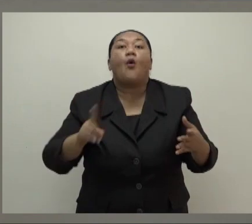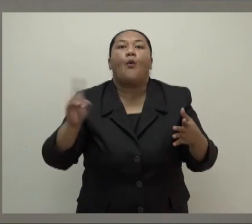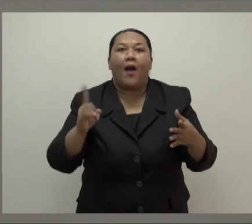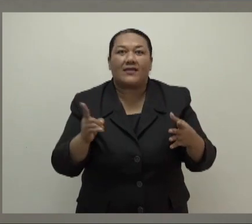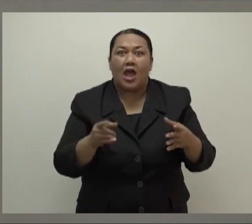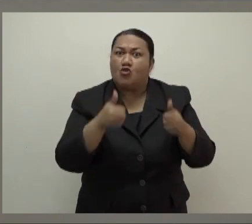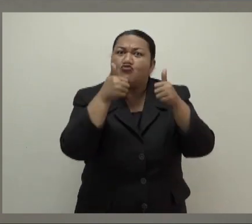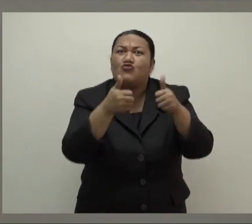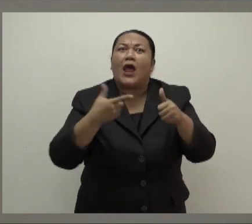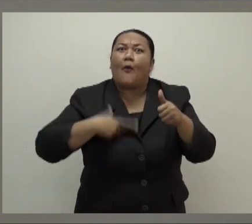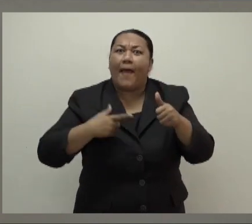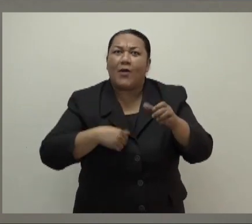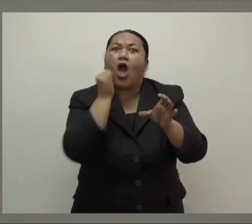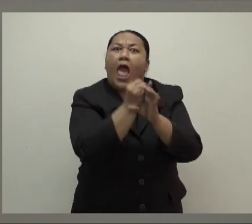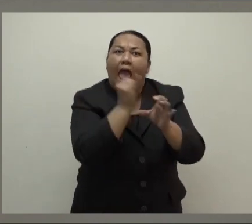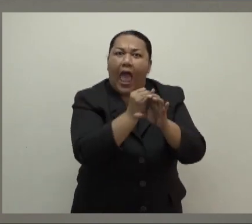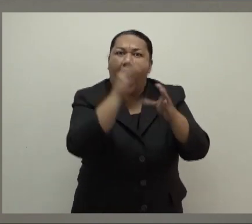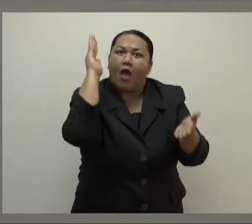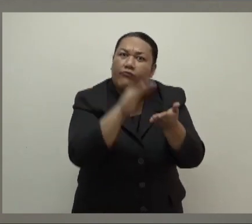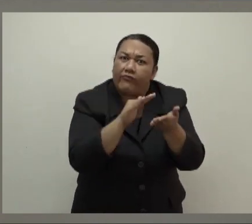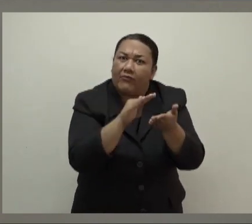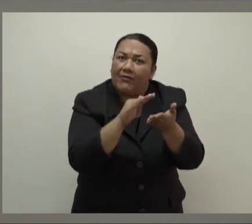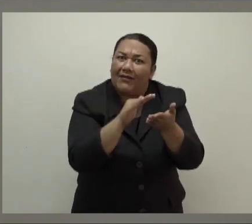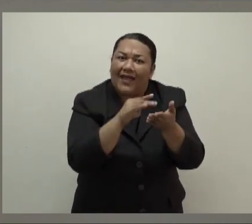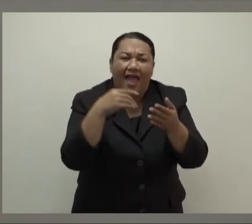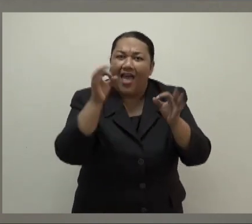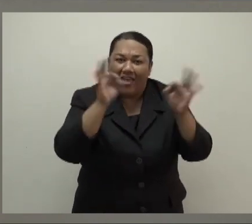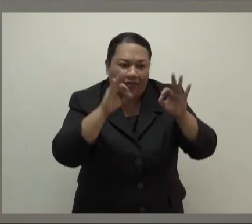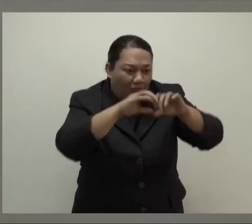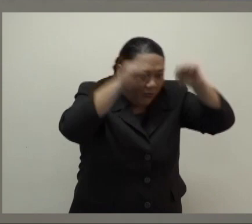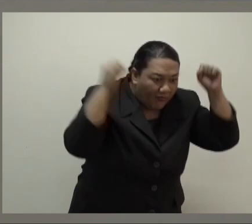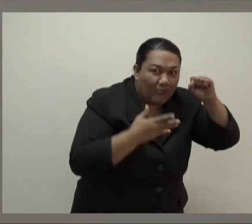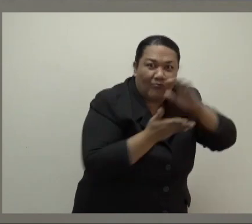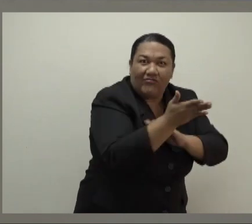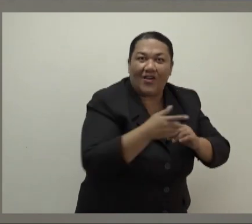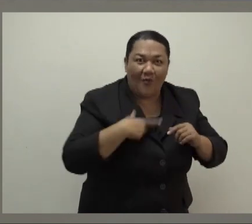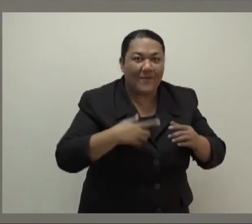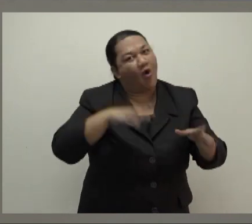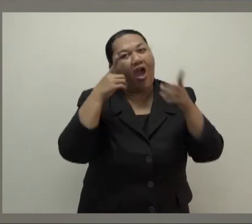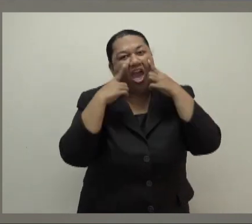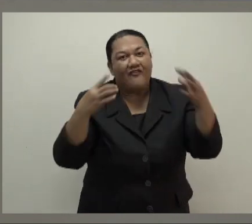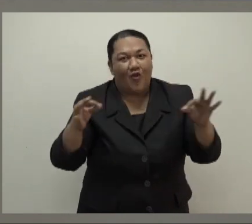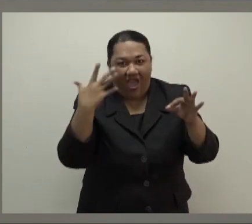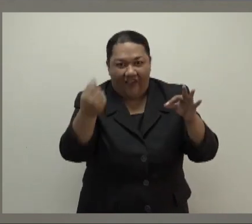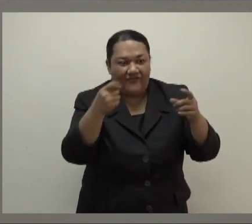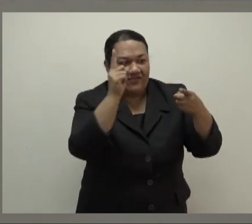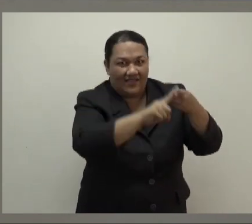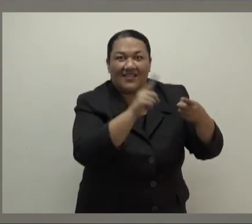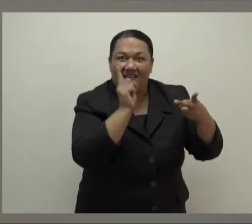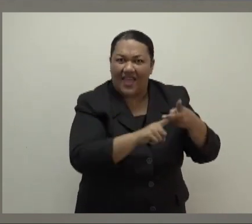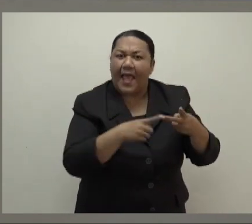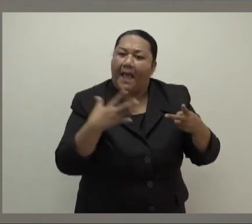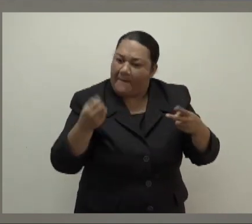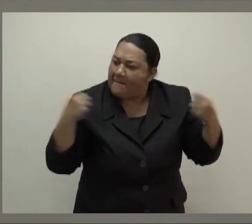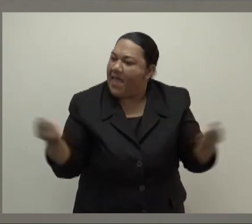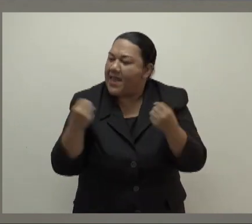taken this matter very seriously and we've been in discussions with the Fiji police force for weeks to review their capacity and strategy to